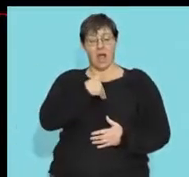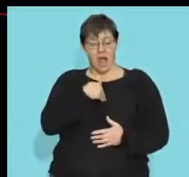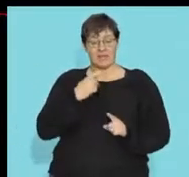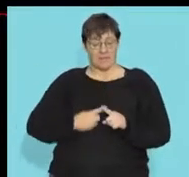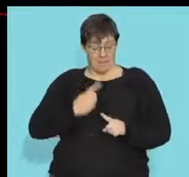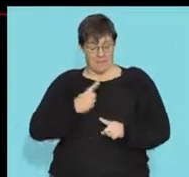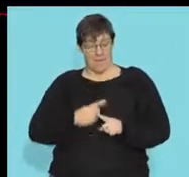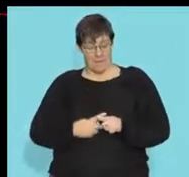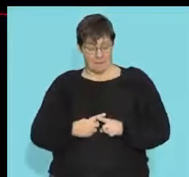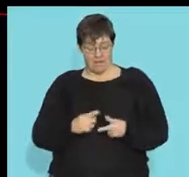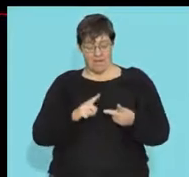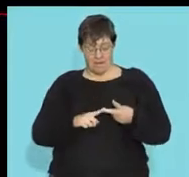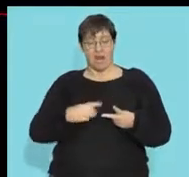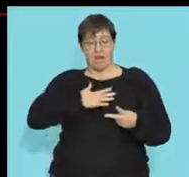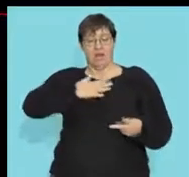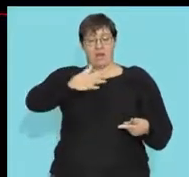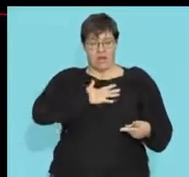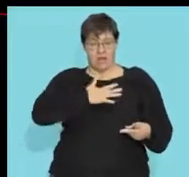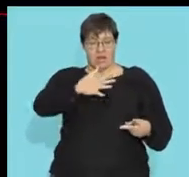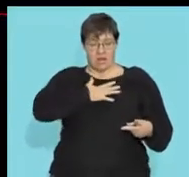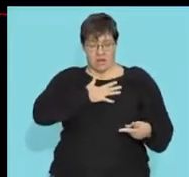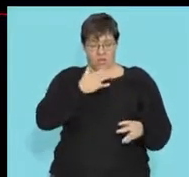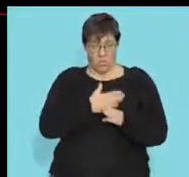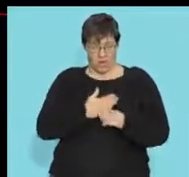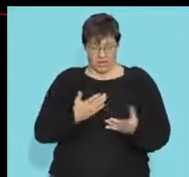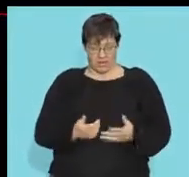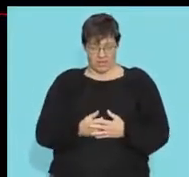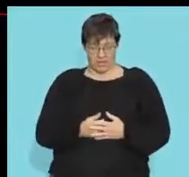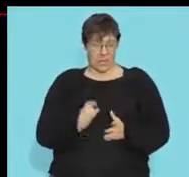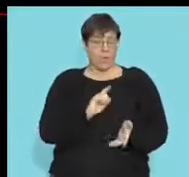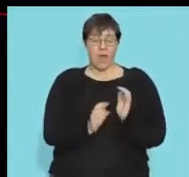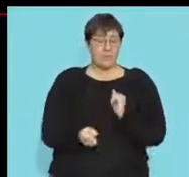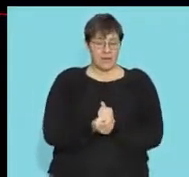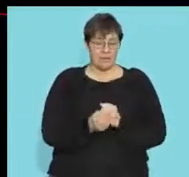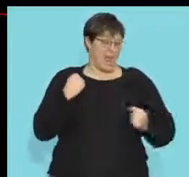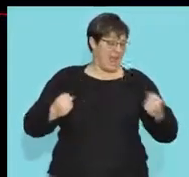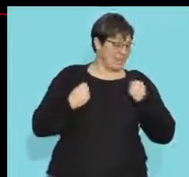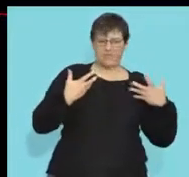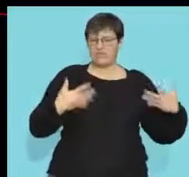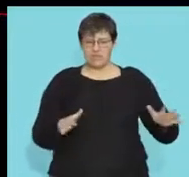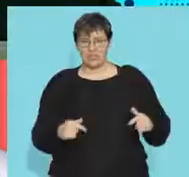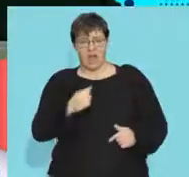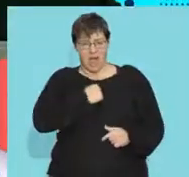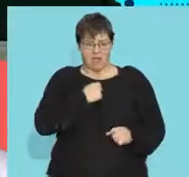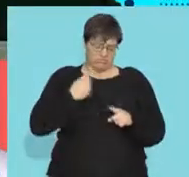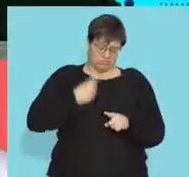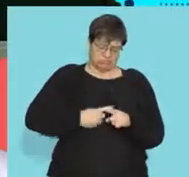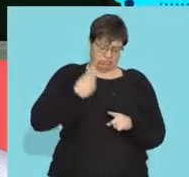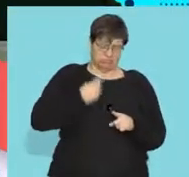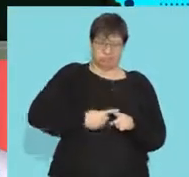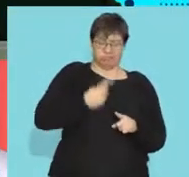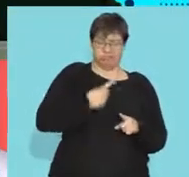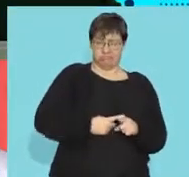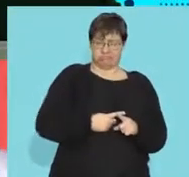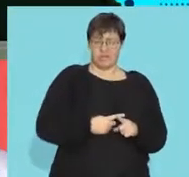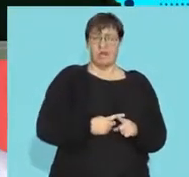heart starts to beat faster and when my lungs start to work right so what happens after i'm exercising my heart is going